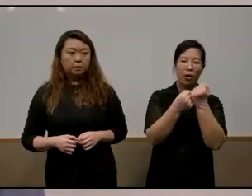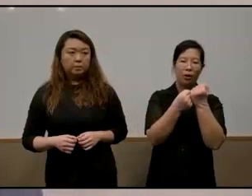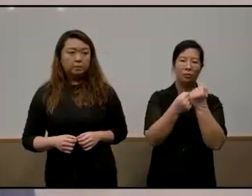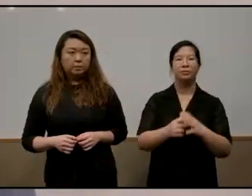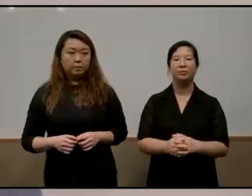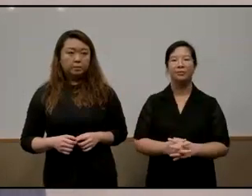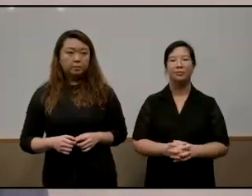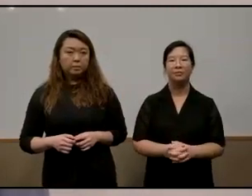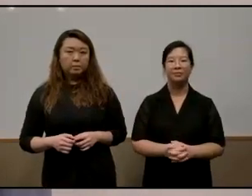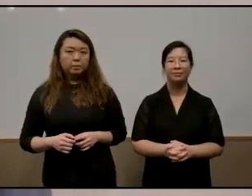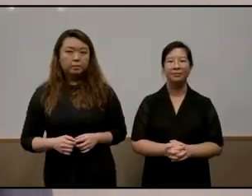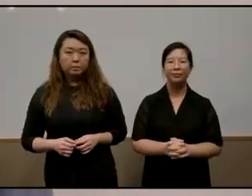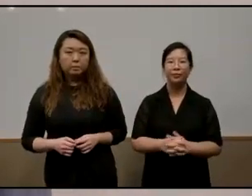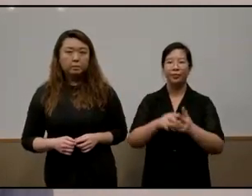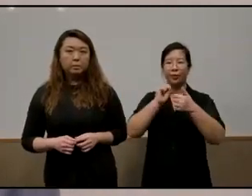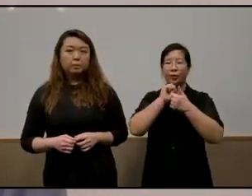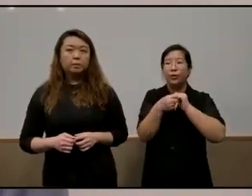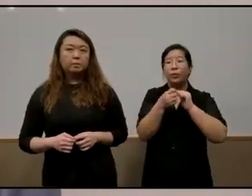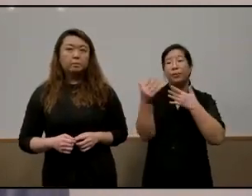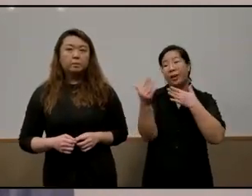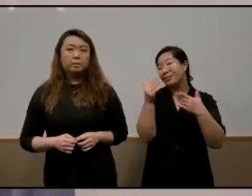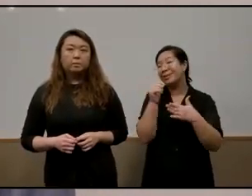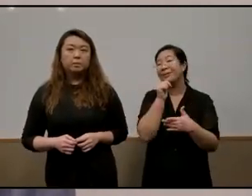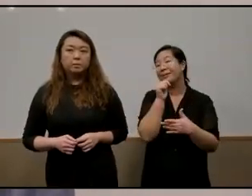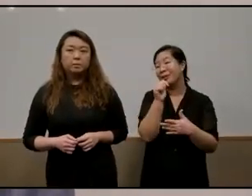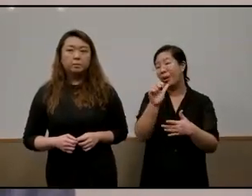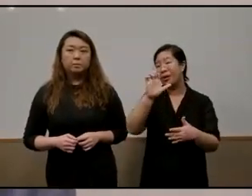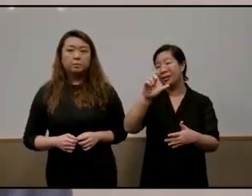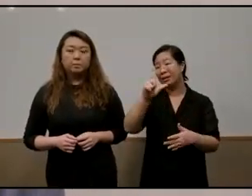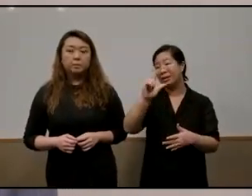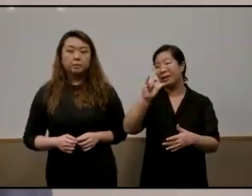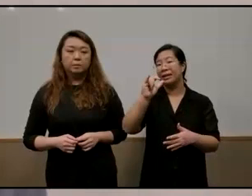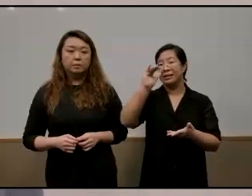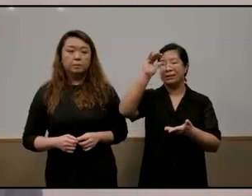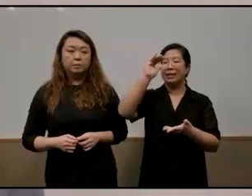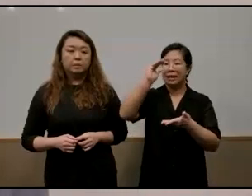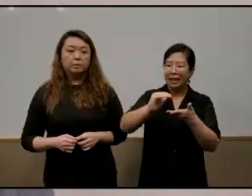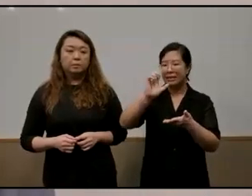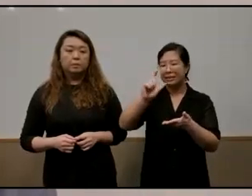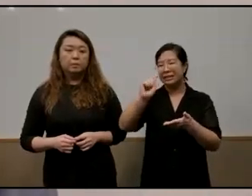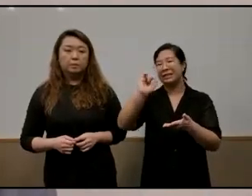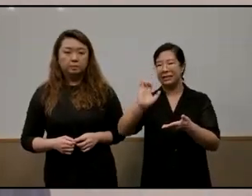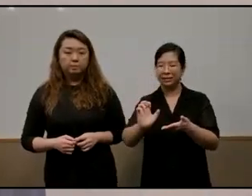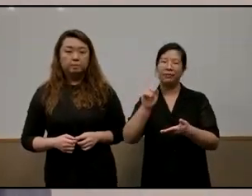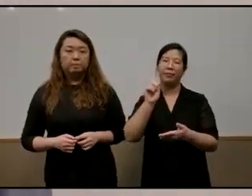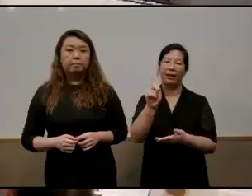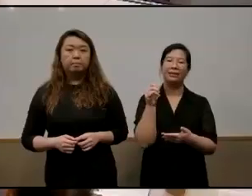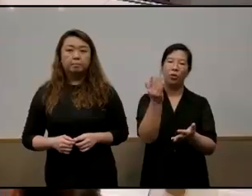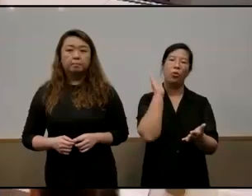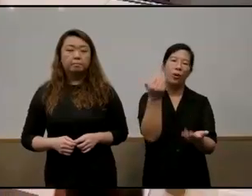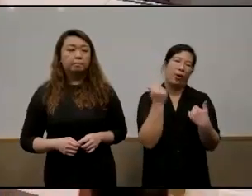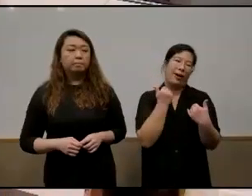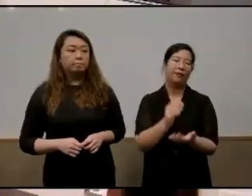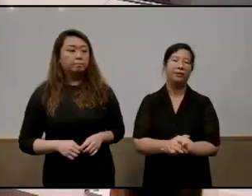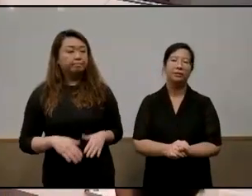a reaction to proceed so maybe not so elite elite schools but still there will be yeah thank you